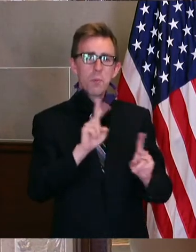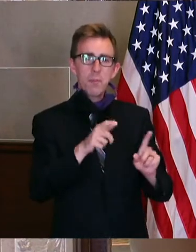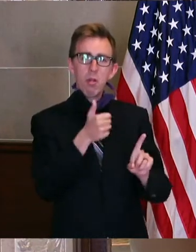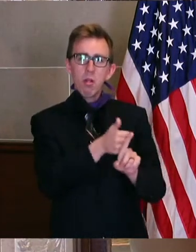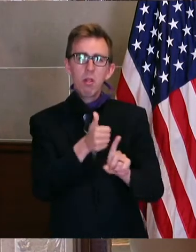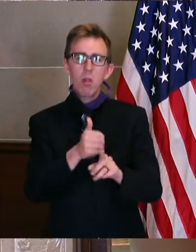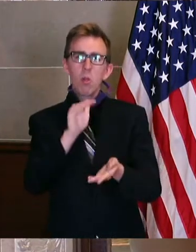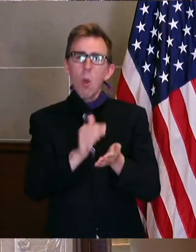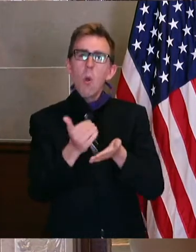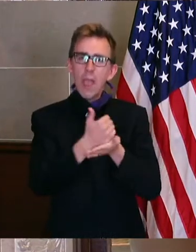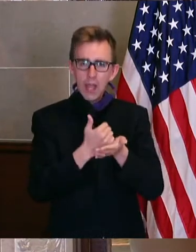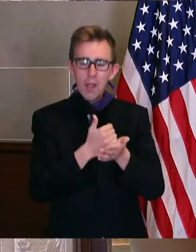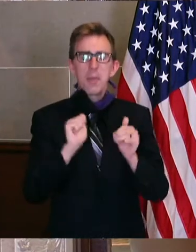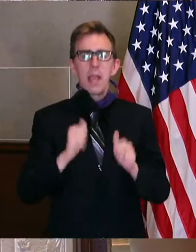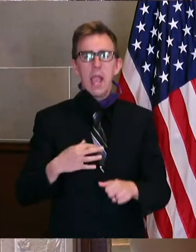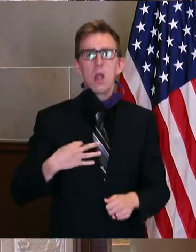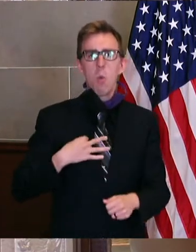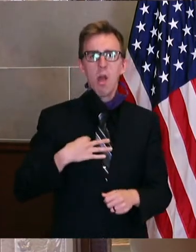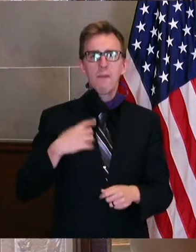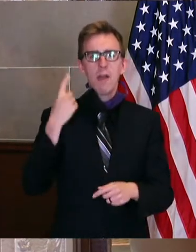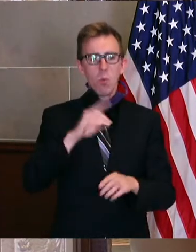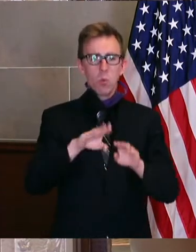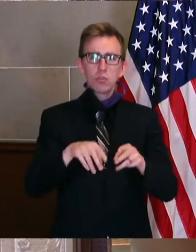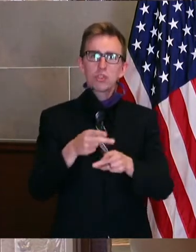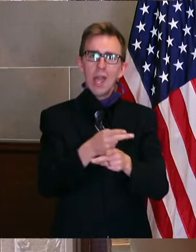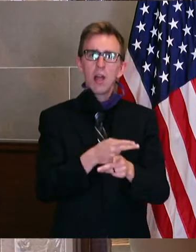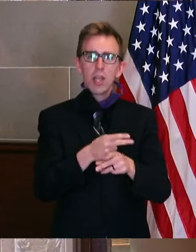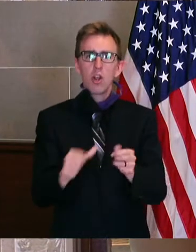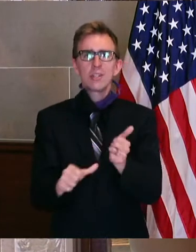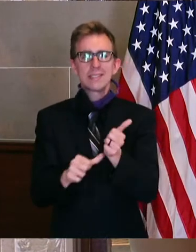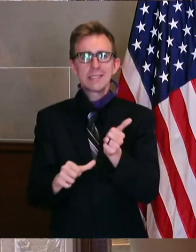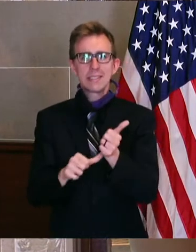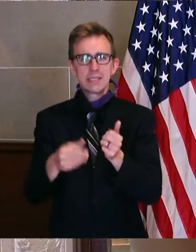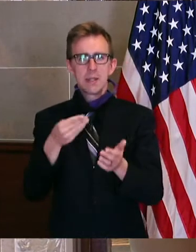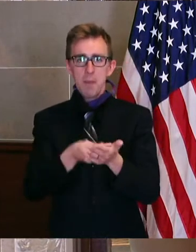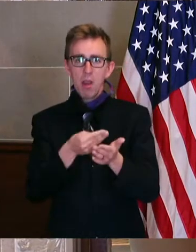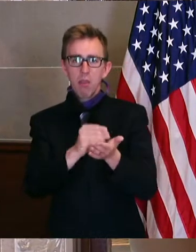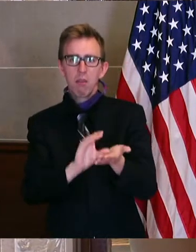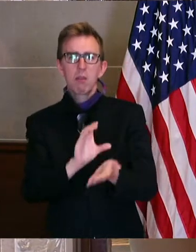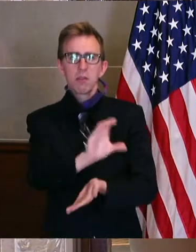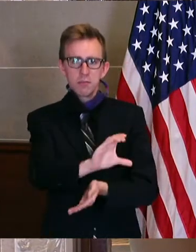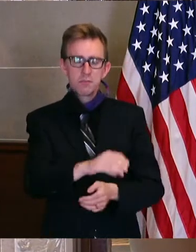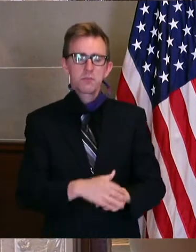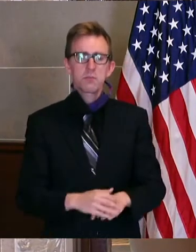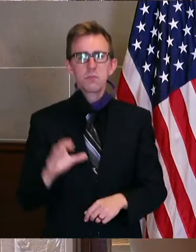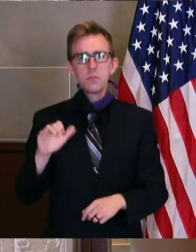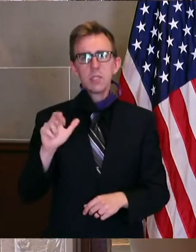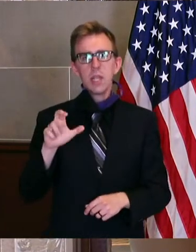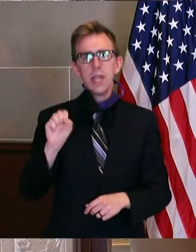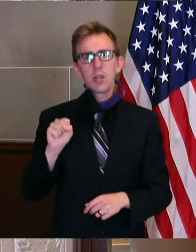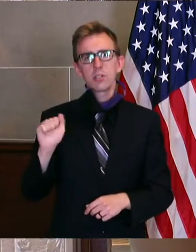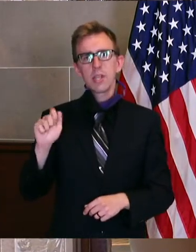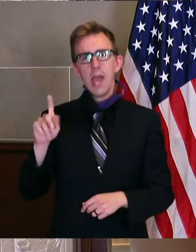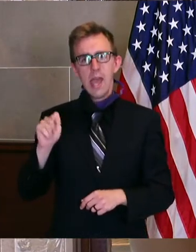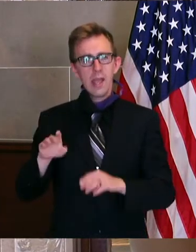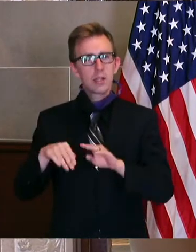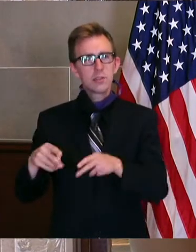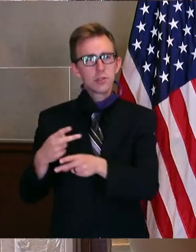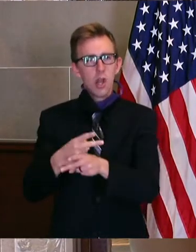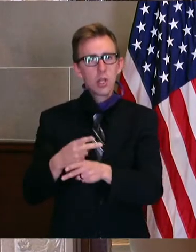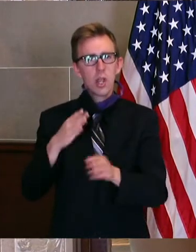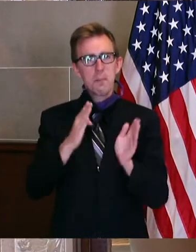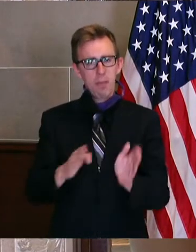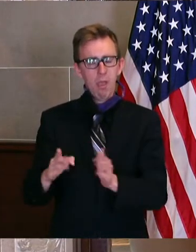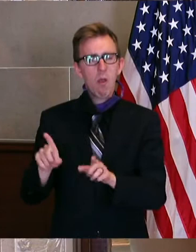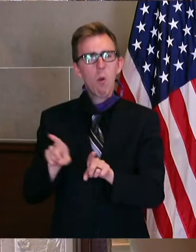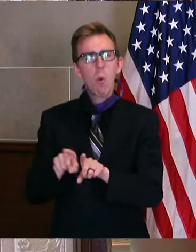Missouri families to qualify for child care assistance. The CARES Act Child Care Plan will